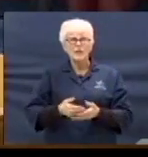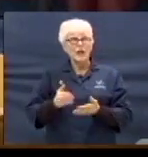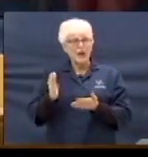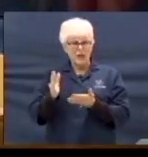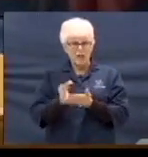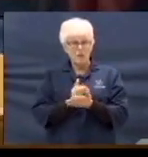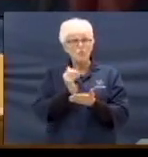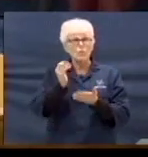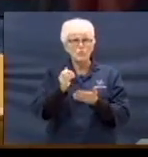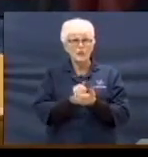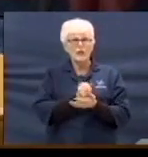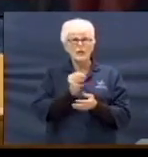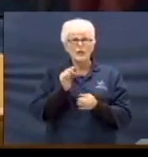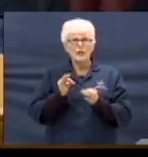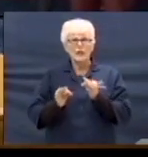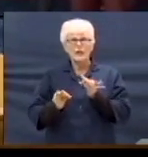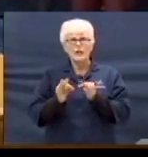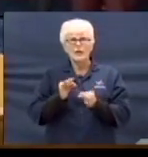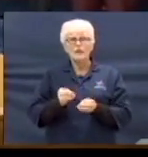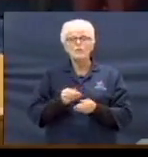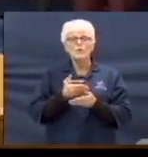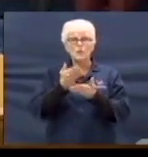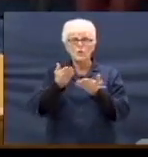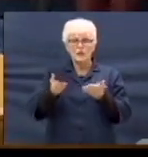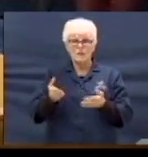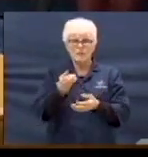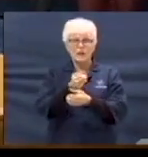you've ain't enough